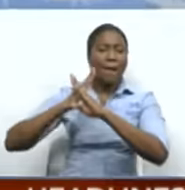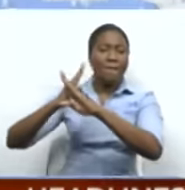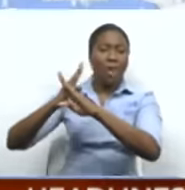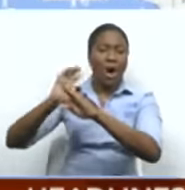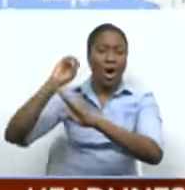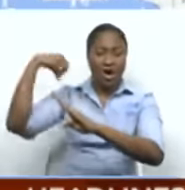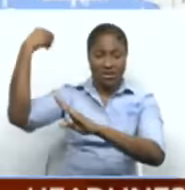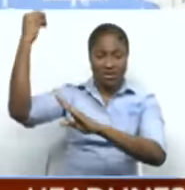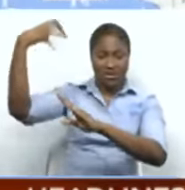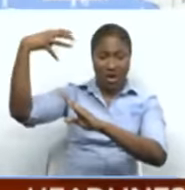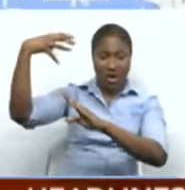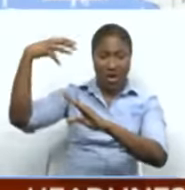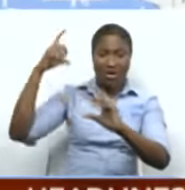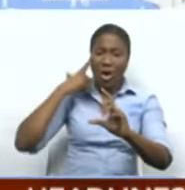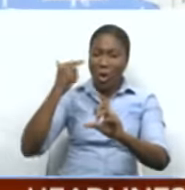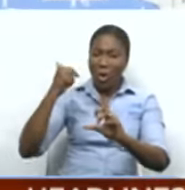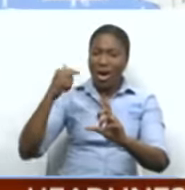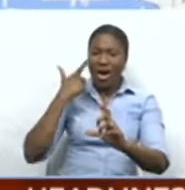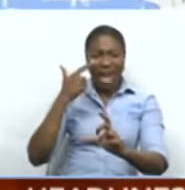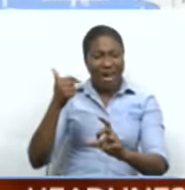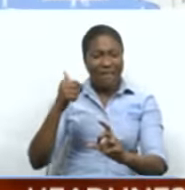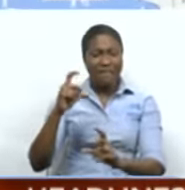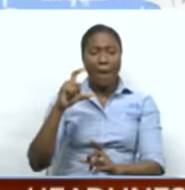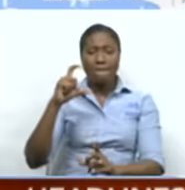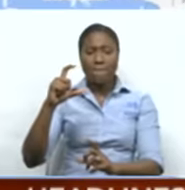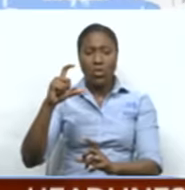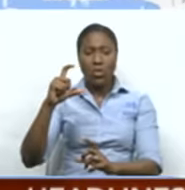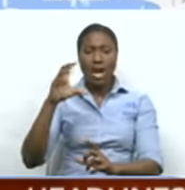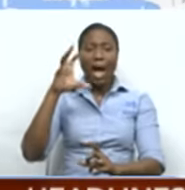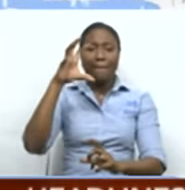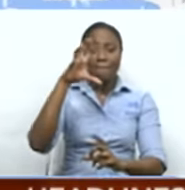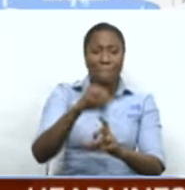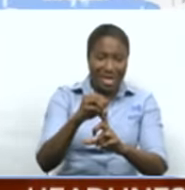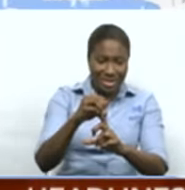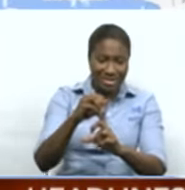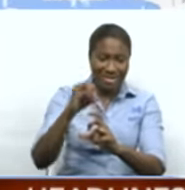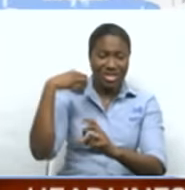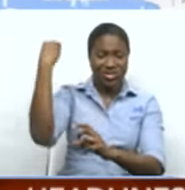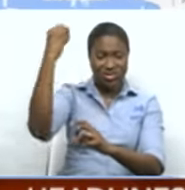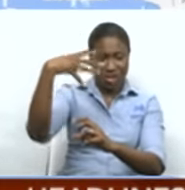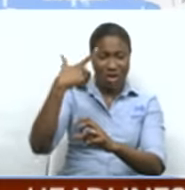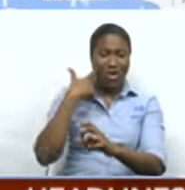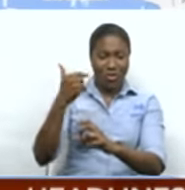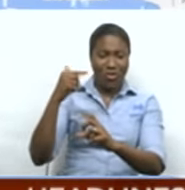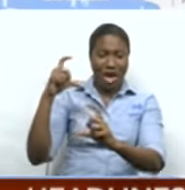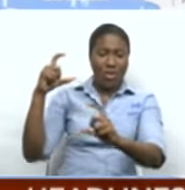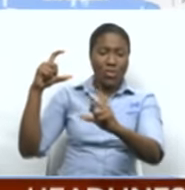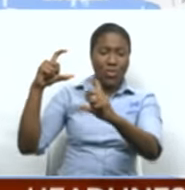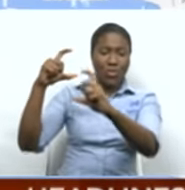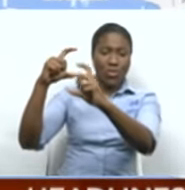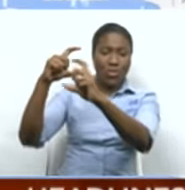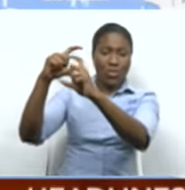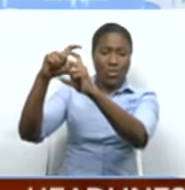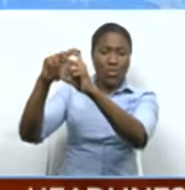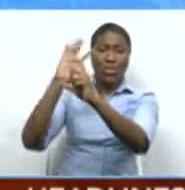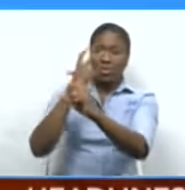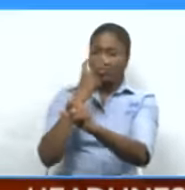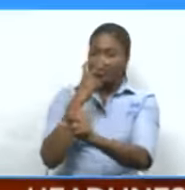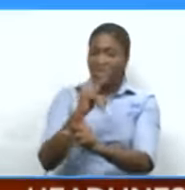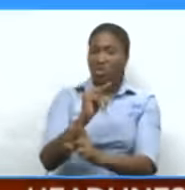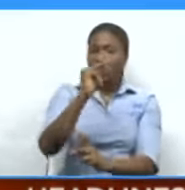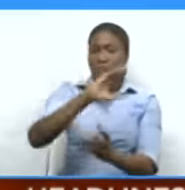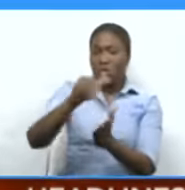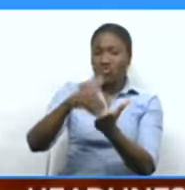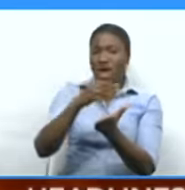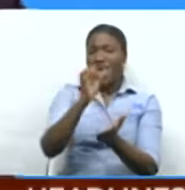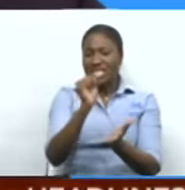it's going to be looking like if the moon took a bite out of the sun. The path of totality moves across North America, Central America and South America. But